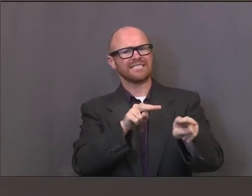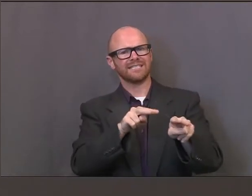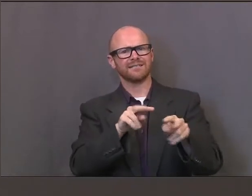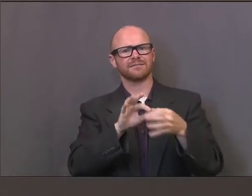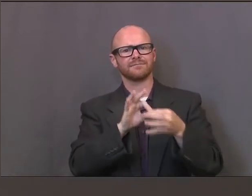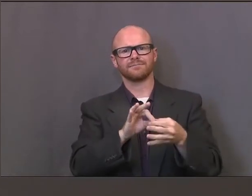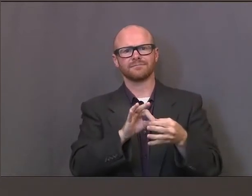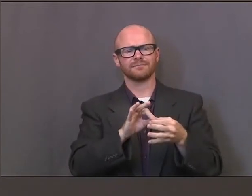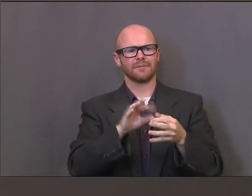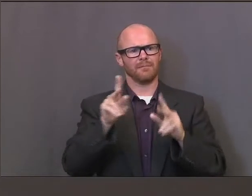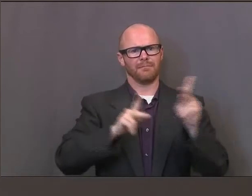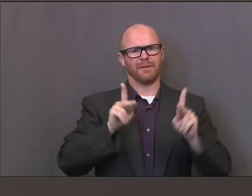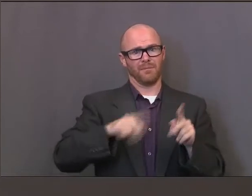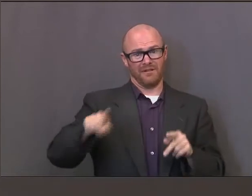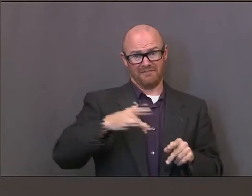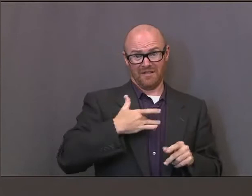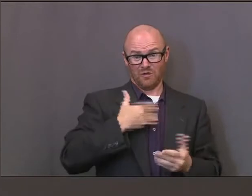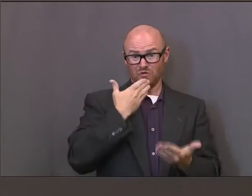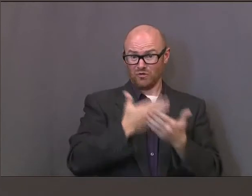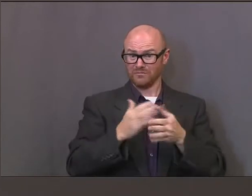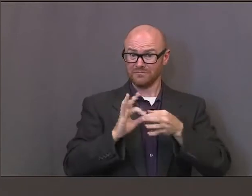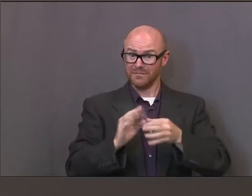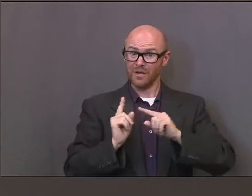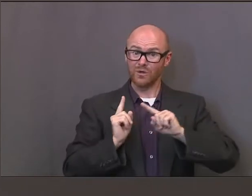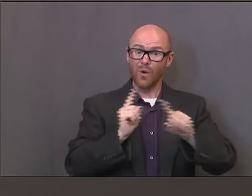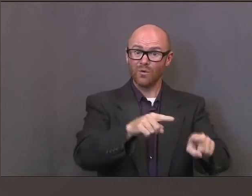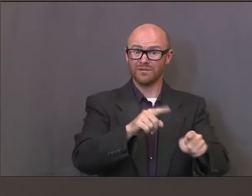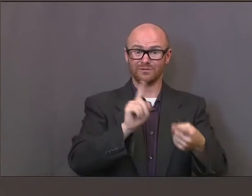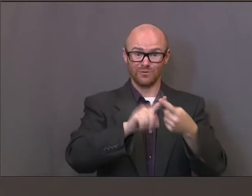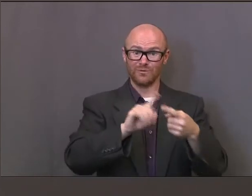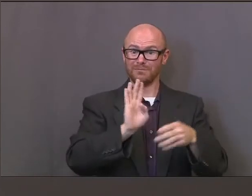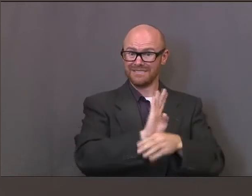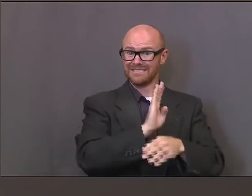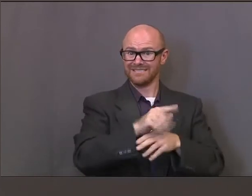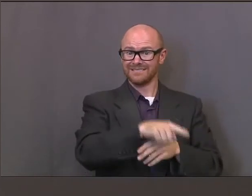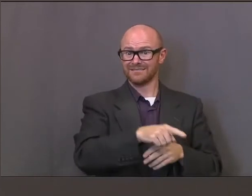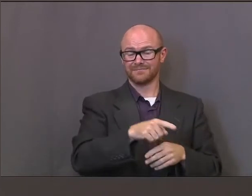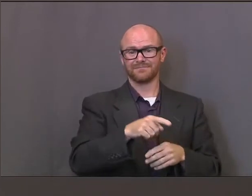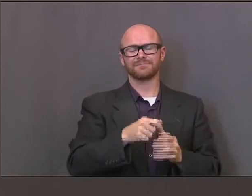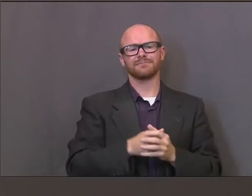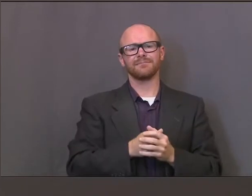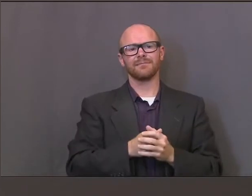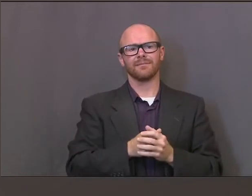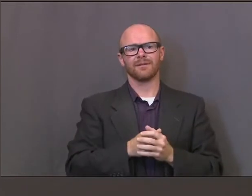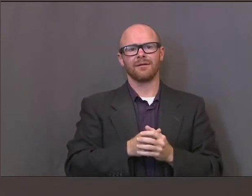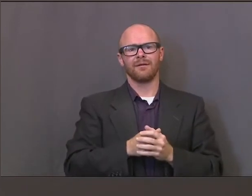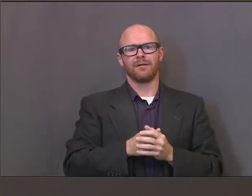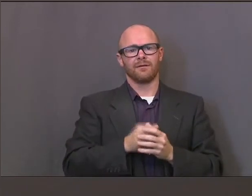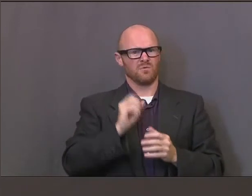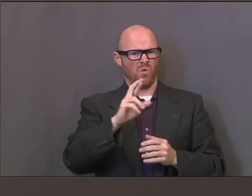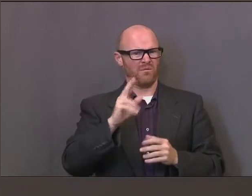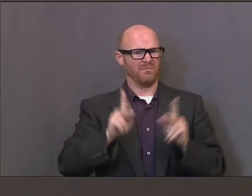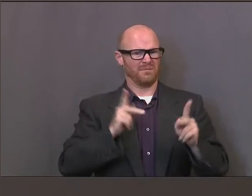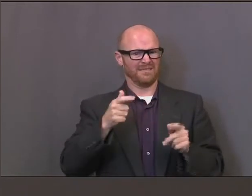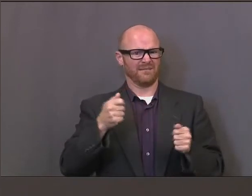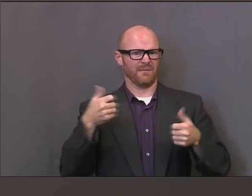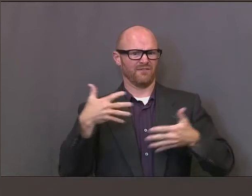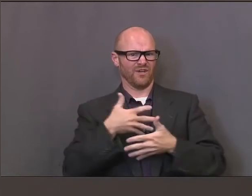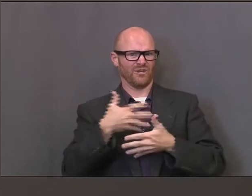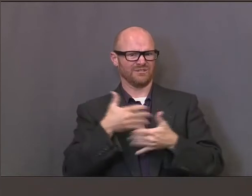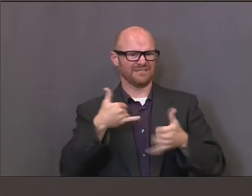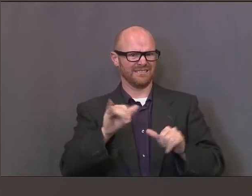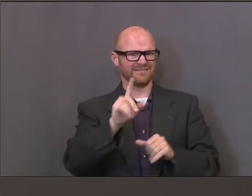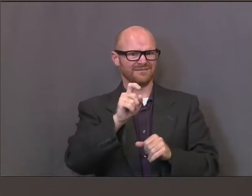as consumer confidence here in Utah? Are people willing to, you know, go back and patronize those businesses, or are people still fairly hesitant to go back?